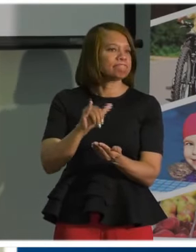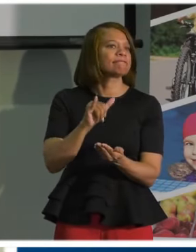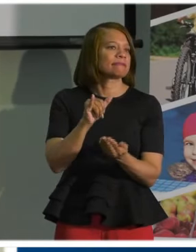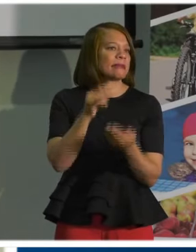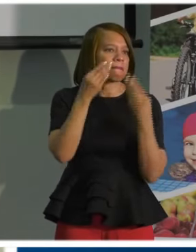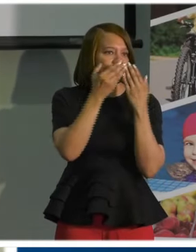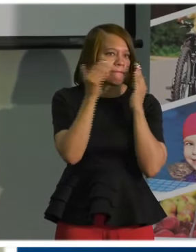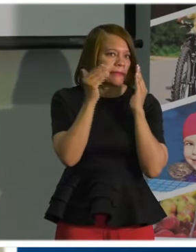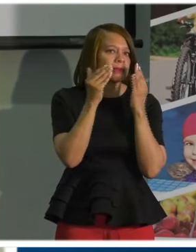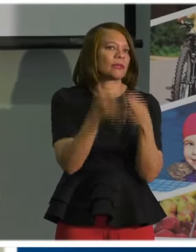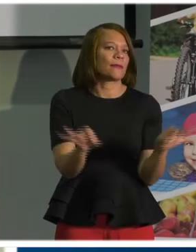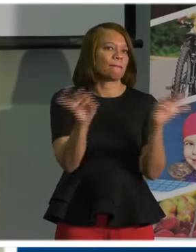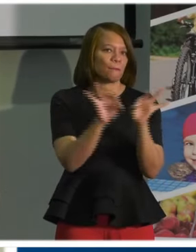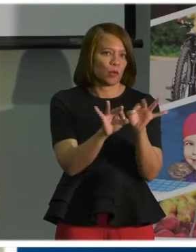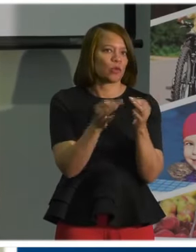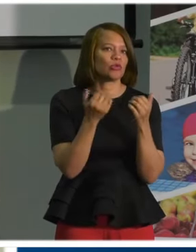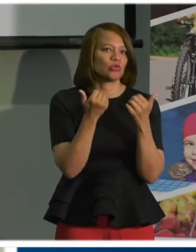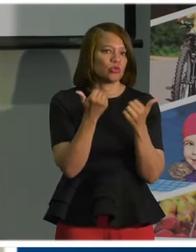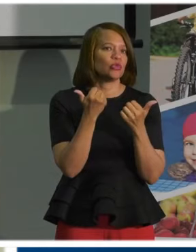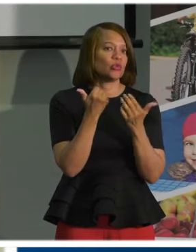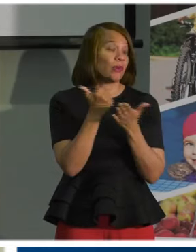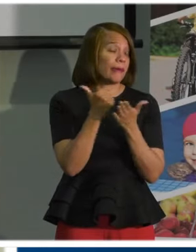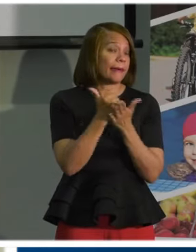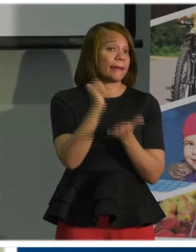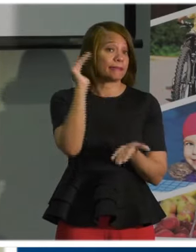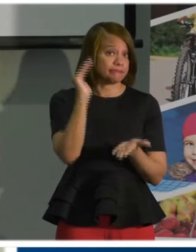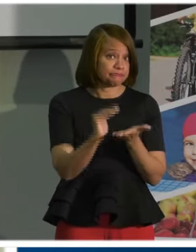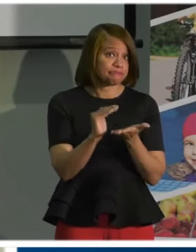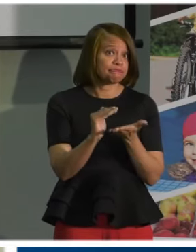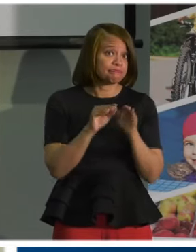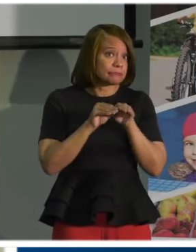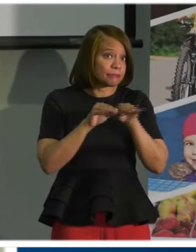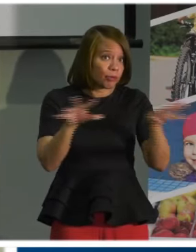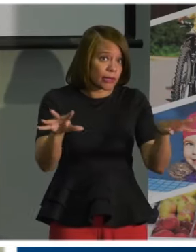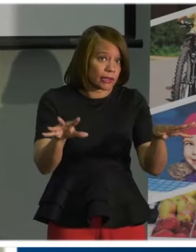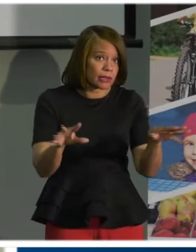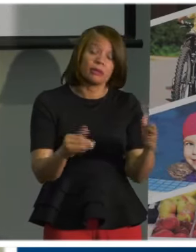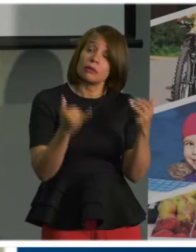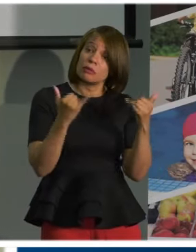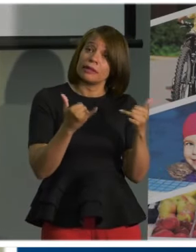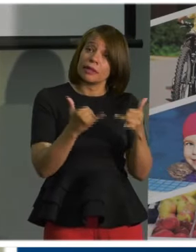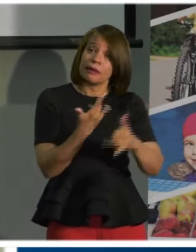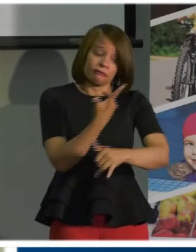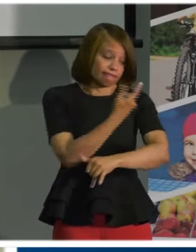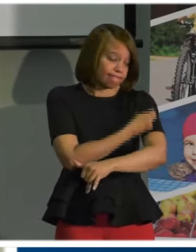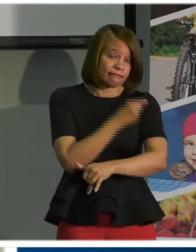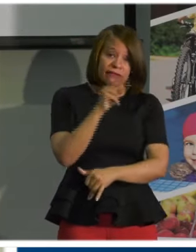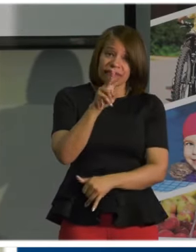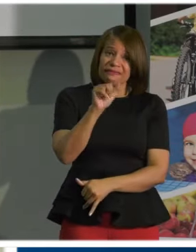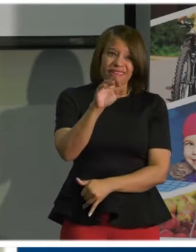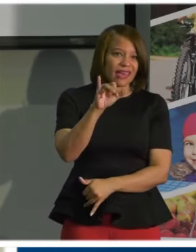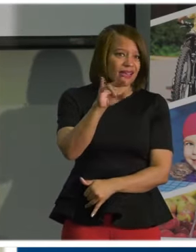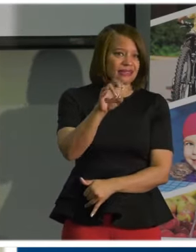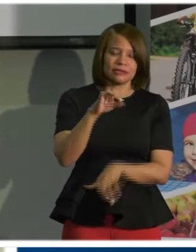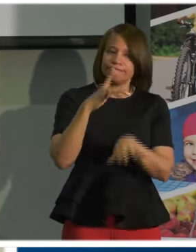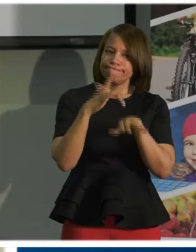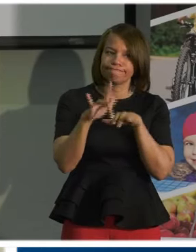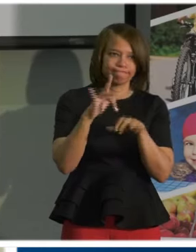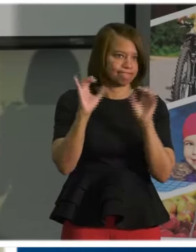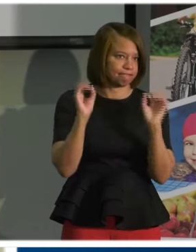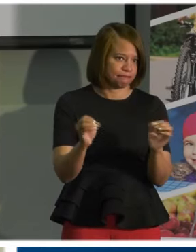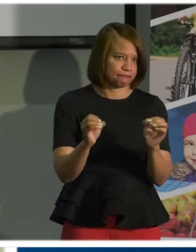reducing the spread of this virus in our community. So with no vaccine available right now, there are three things that we can do.